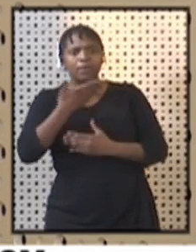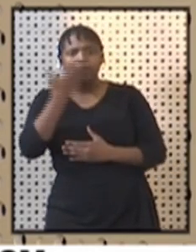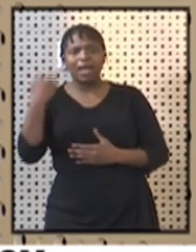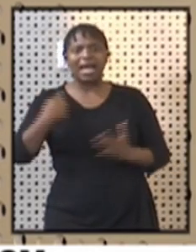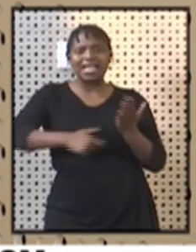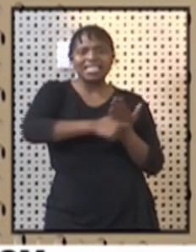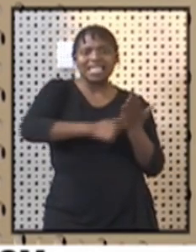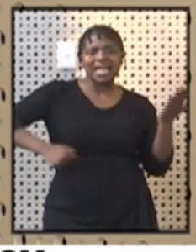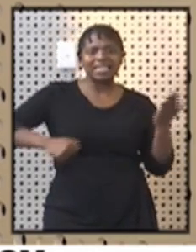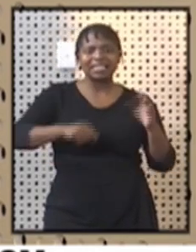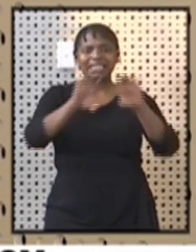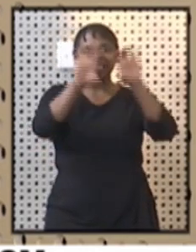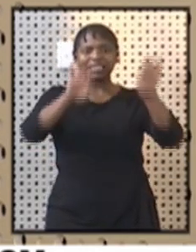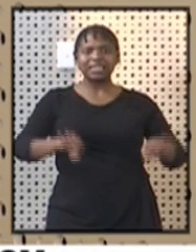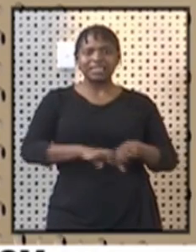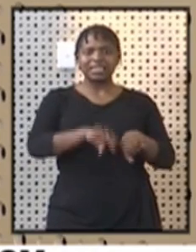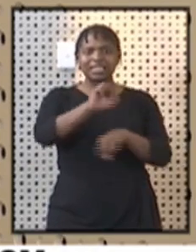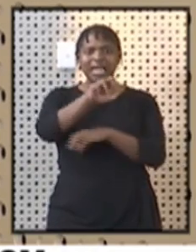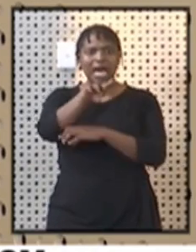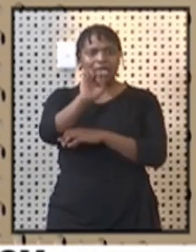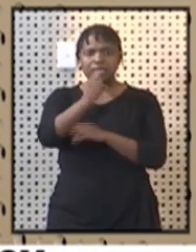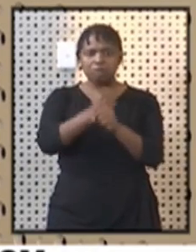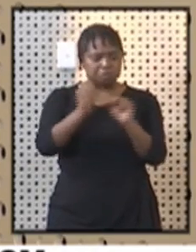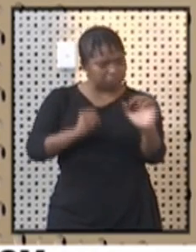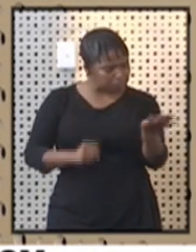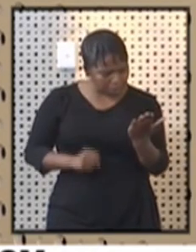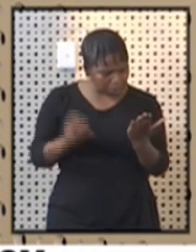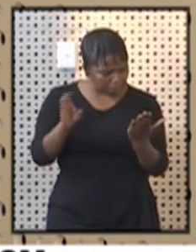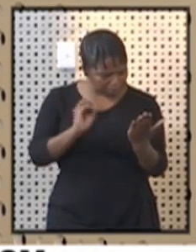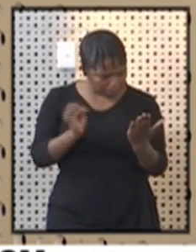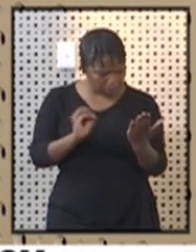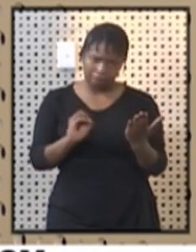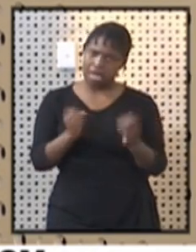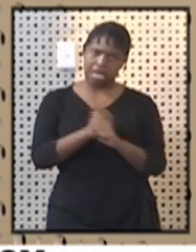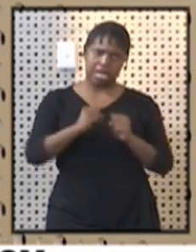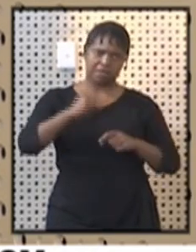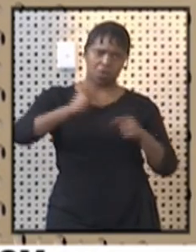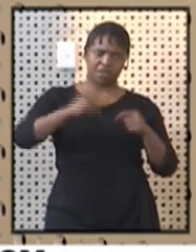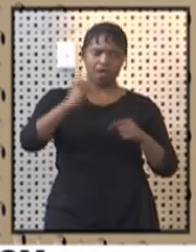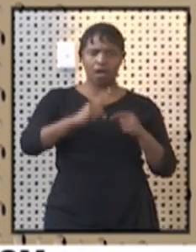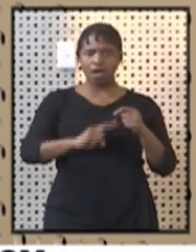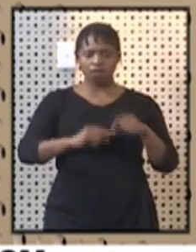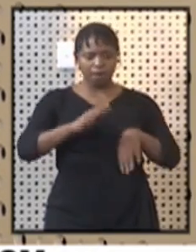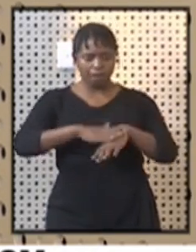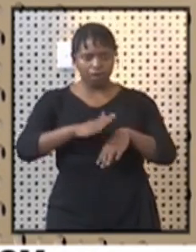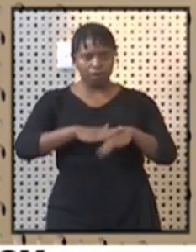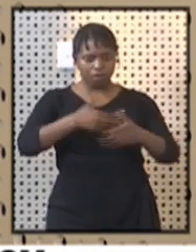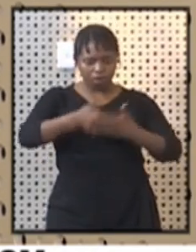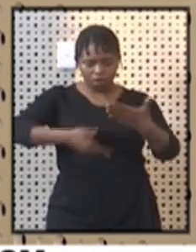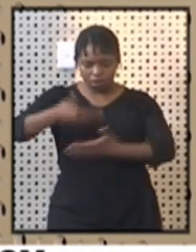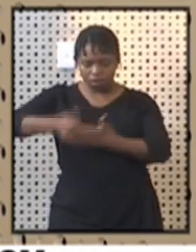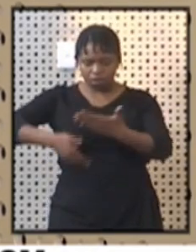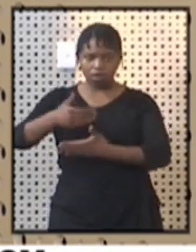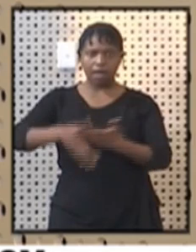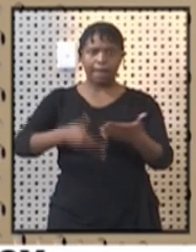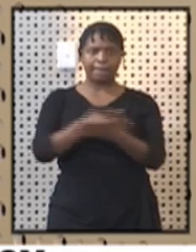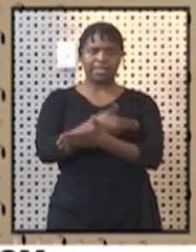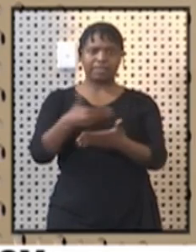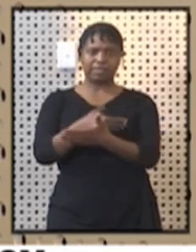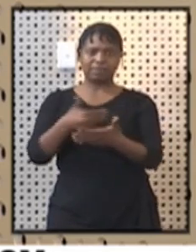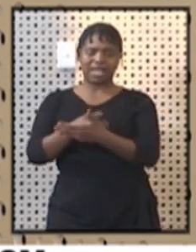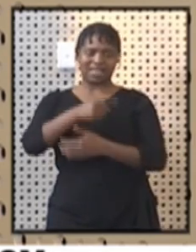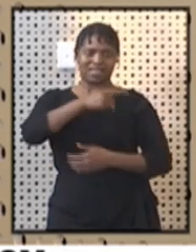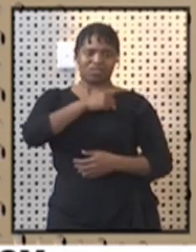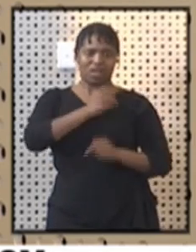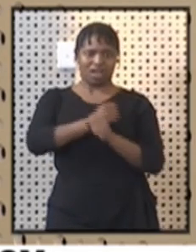certificates, we do not as well, do not qualify or any supporting documents. So we had various reasons and all the